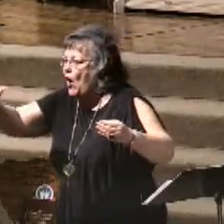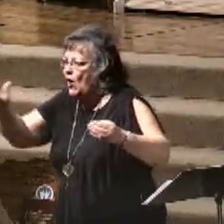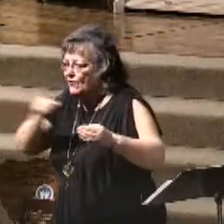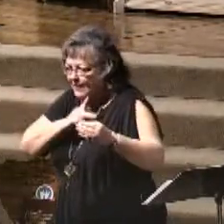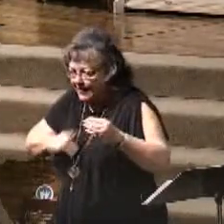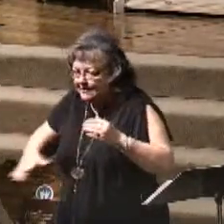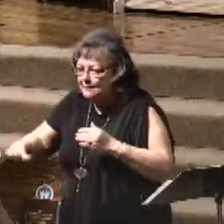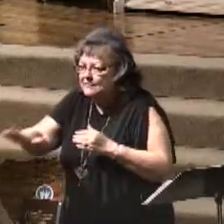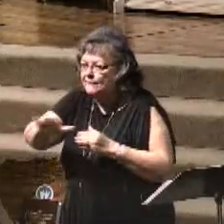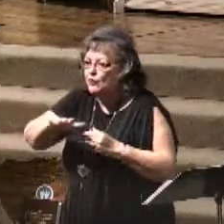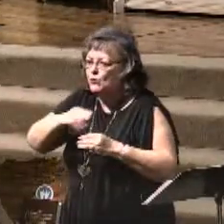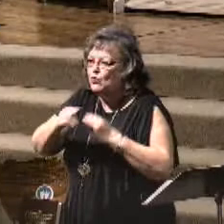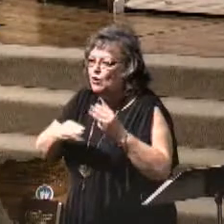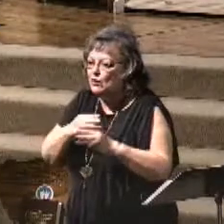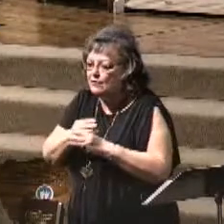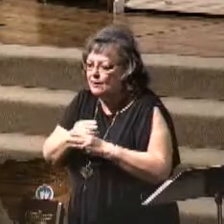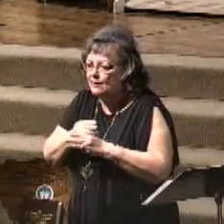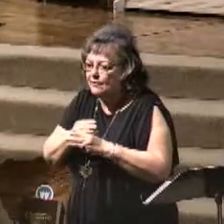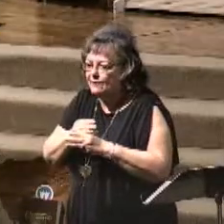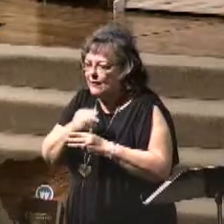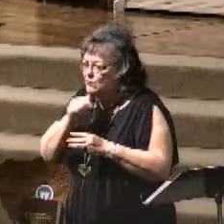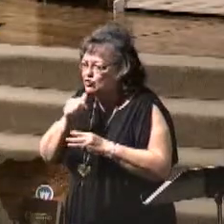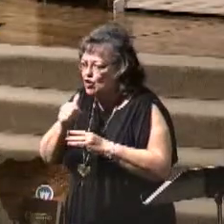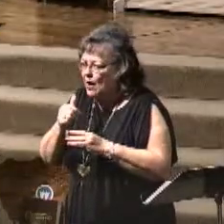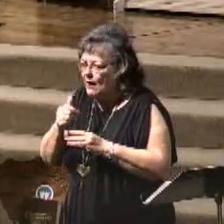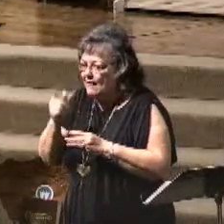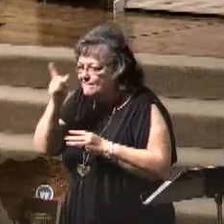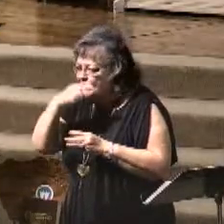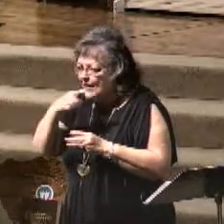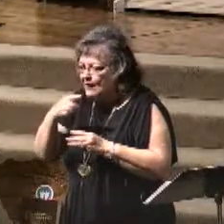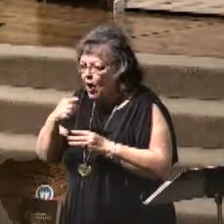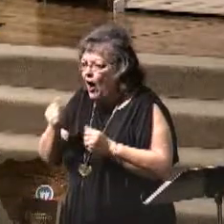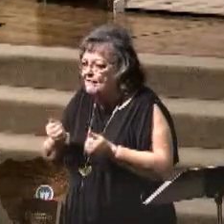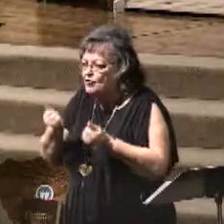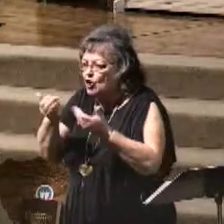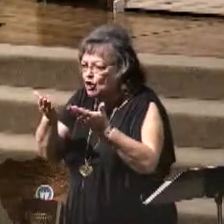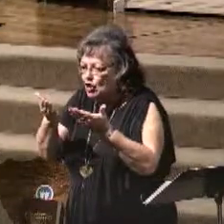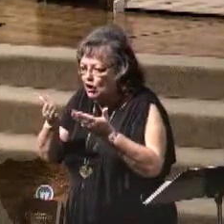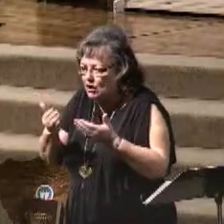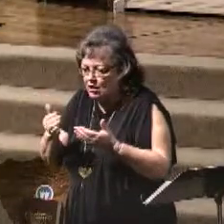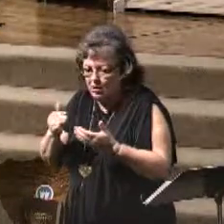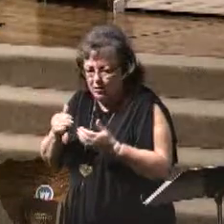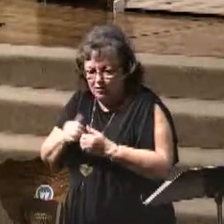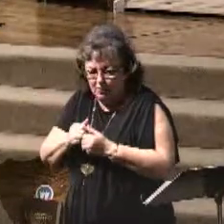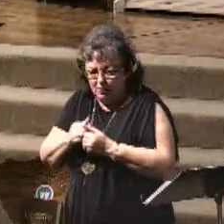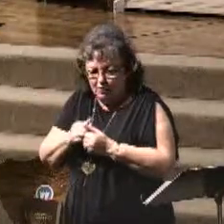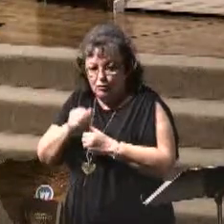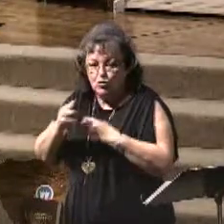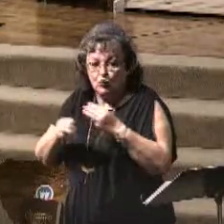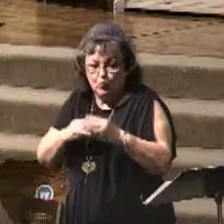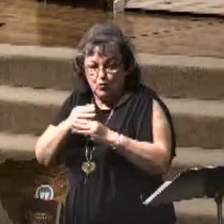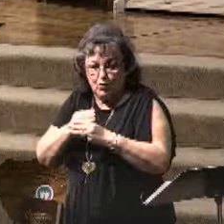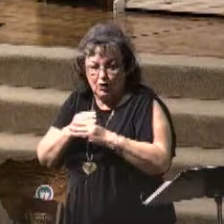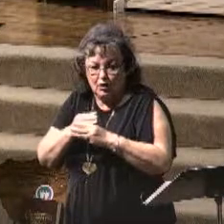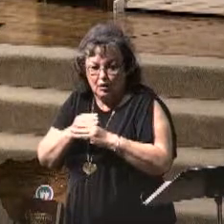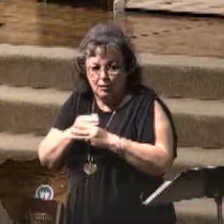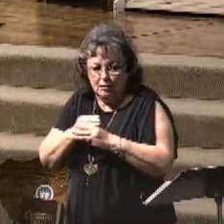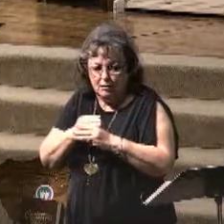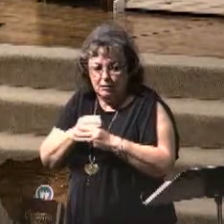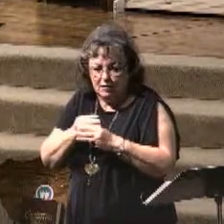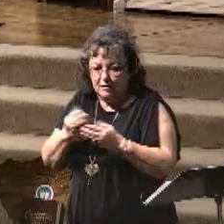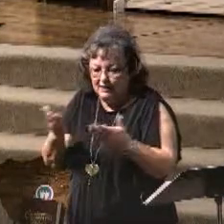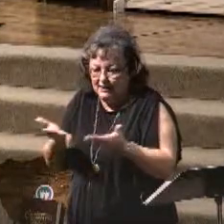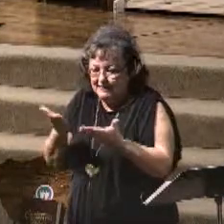a fake offer. The world lieth in the lap of the wicked one, the Bible says.